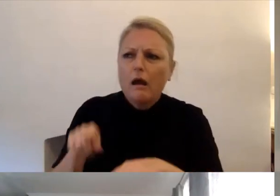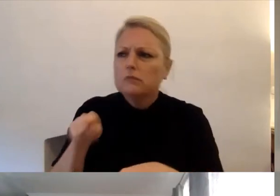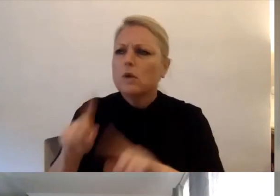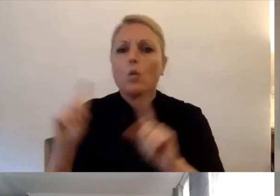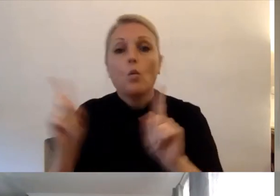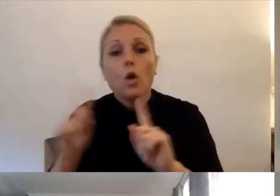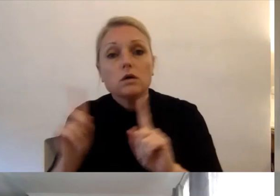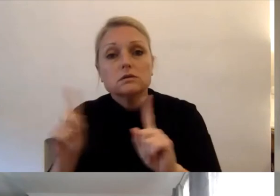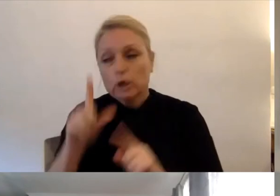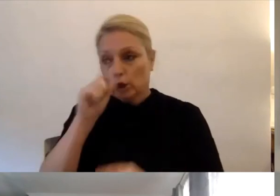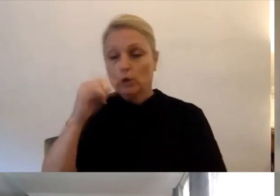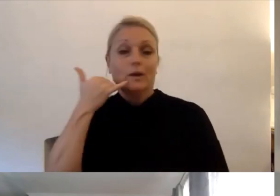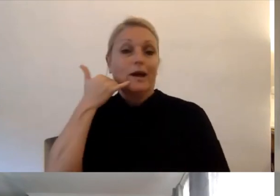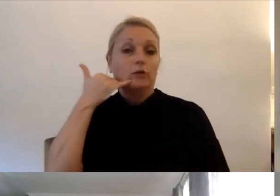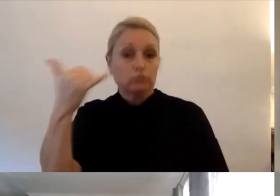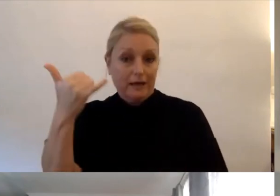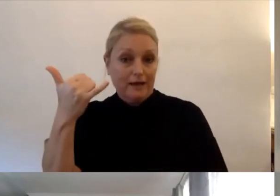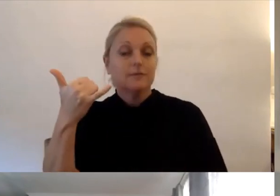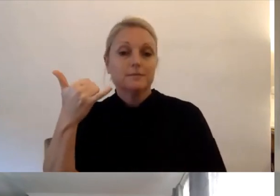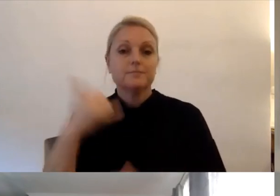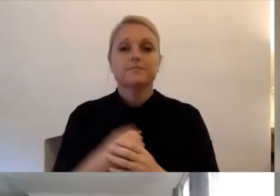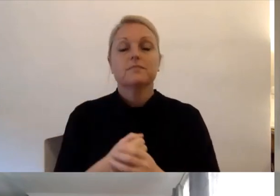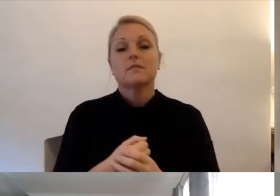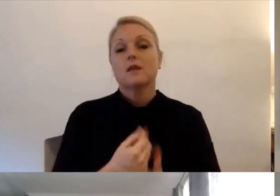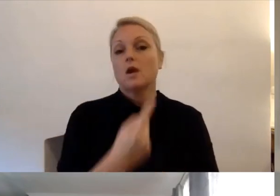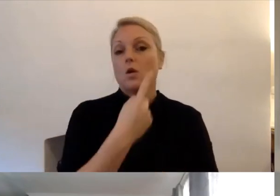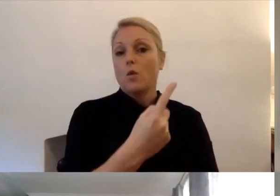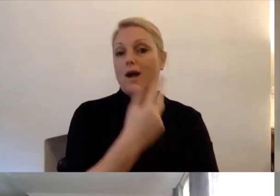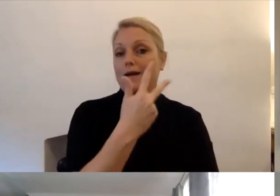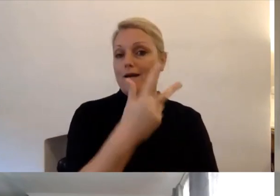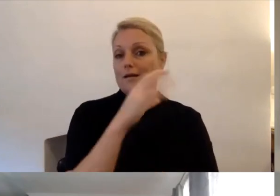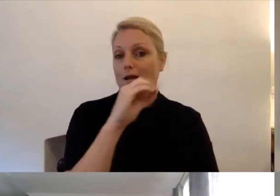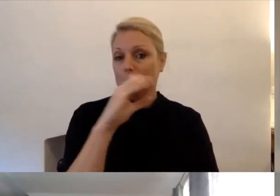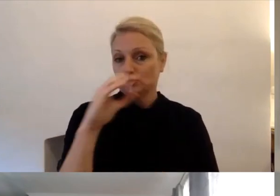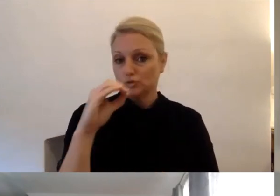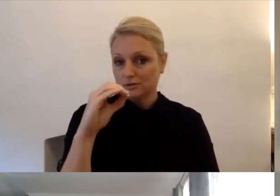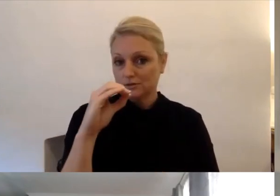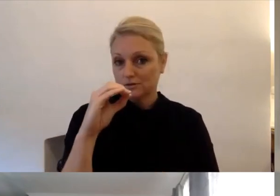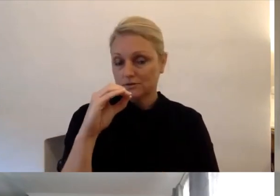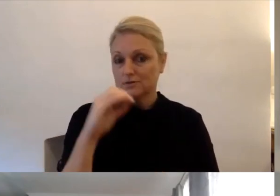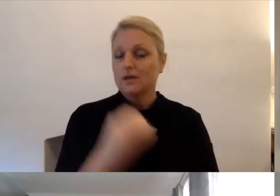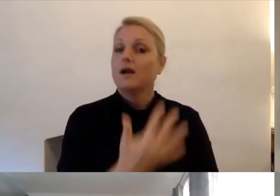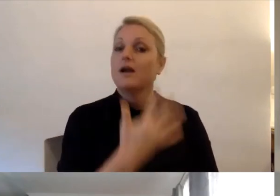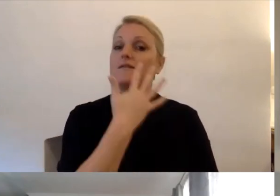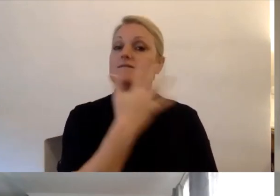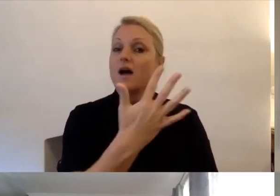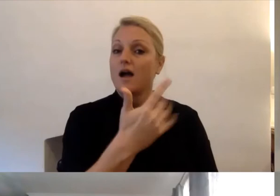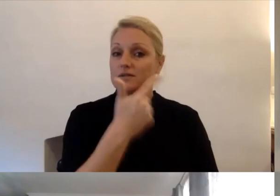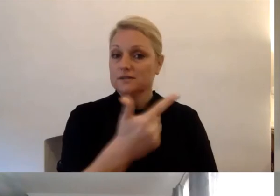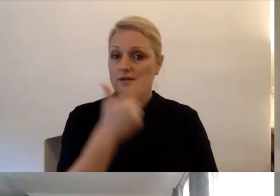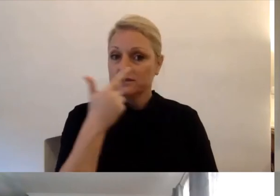can call our phone number which is 1-800-577